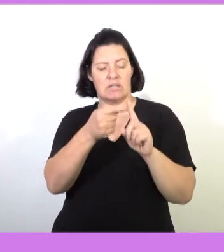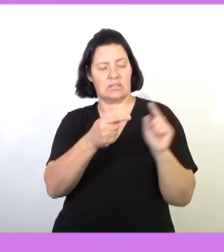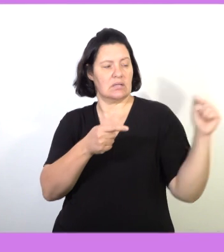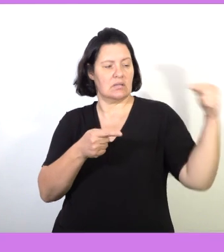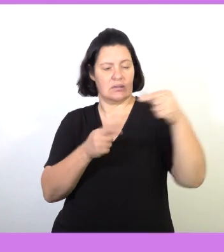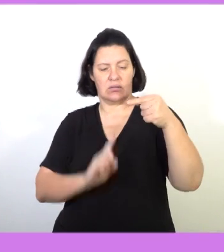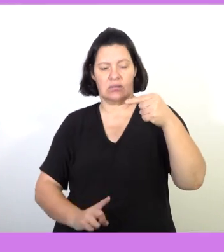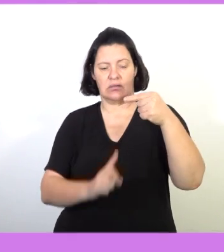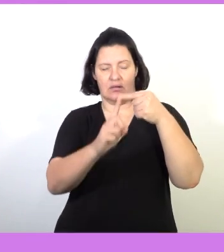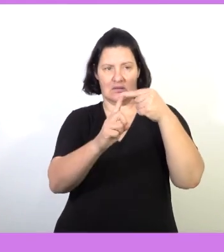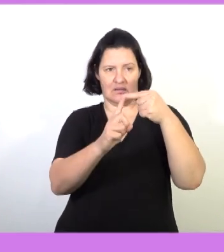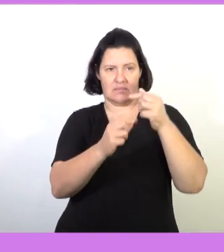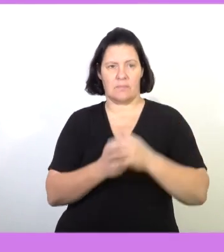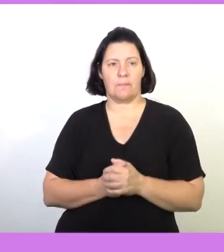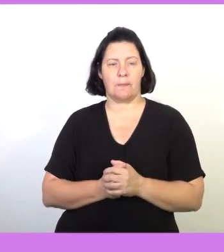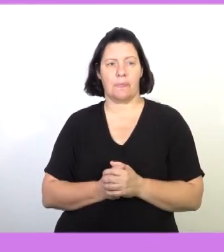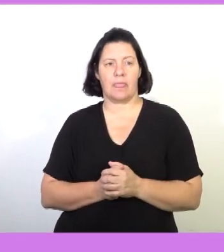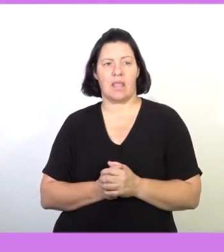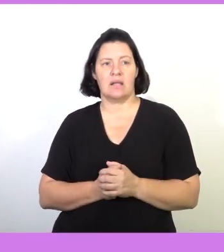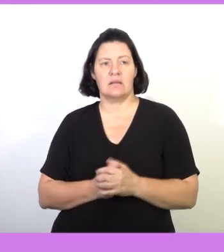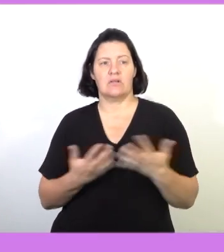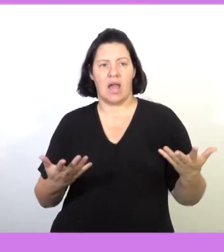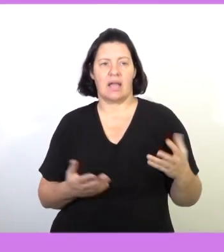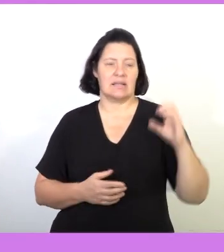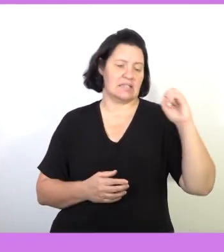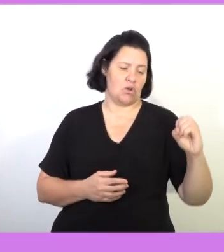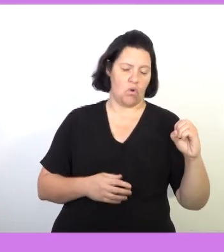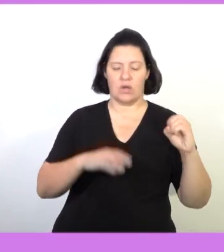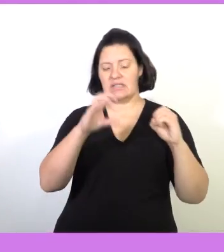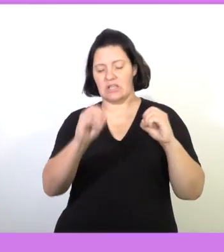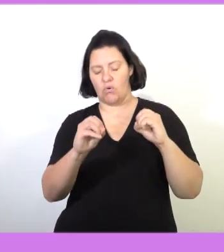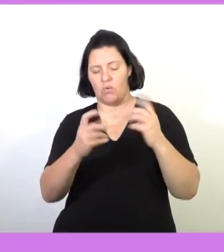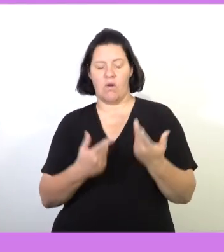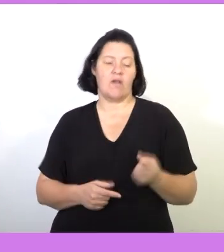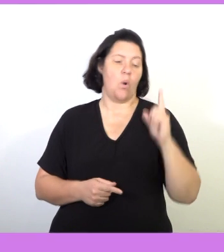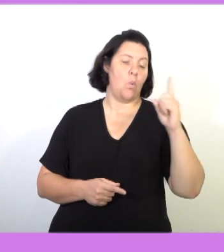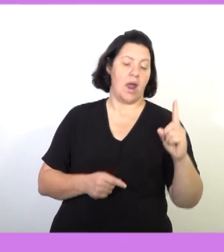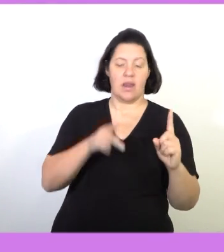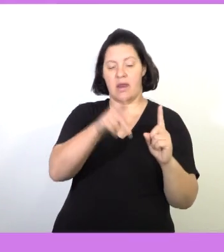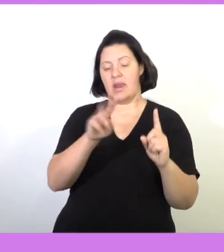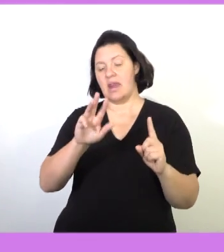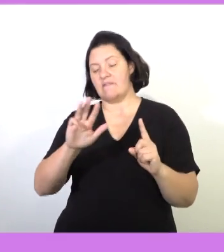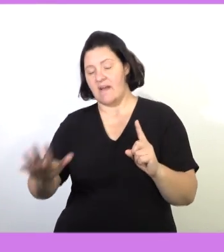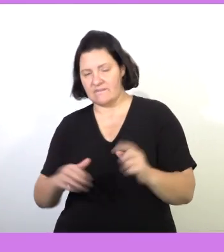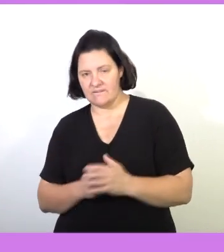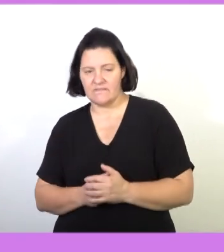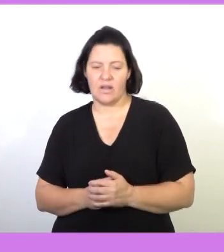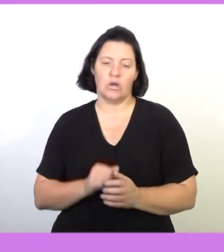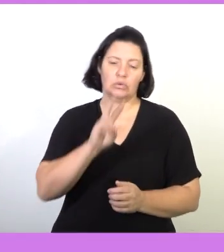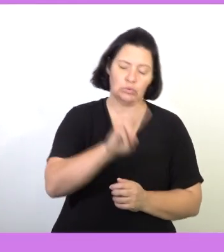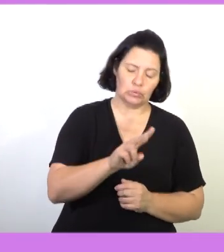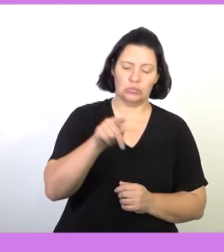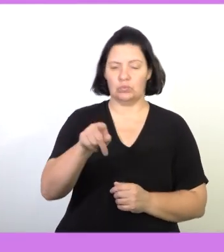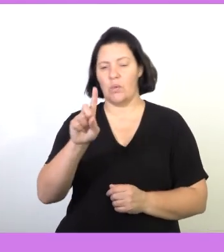point on a grid. Values like 0 and 0, 1 and 95, 2 and